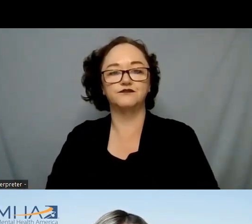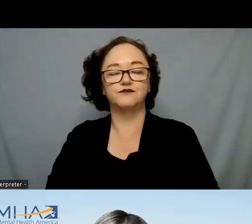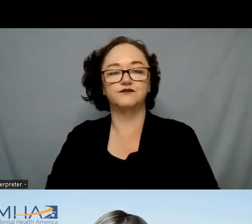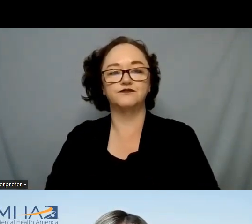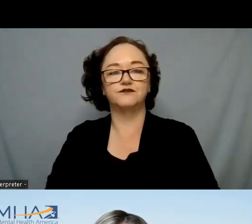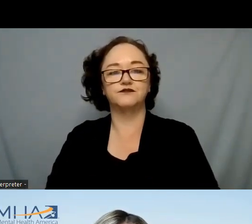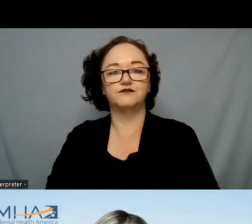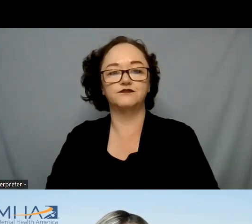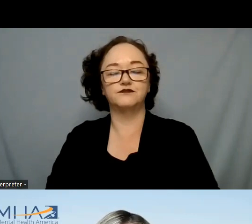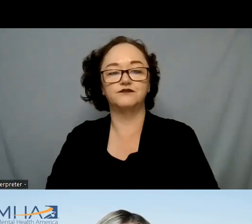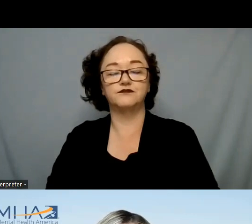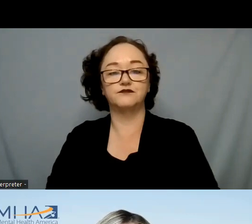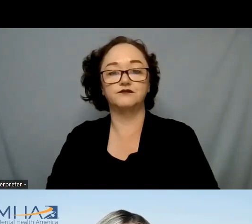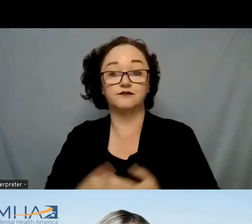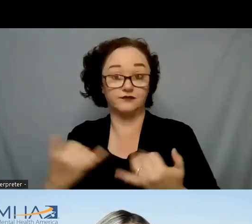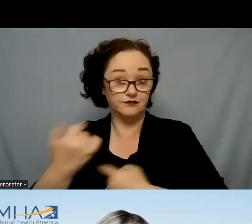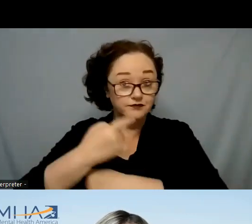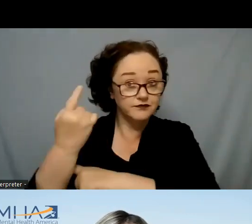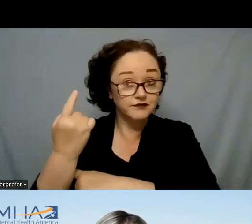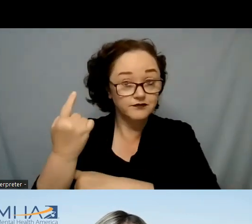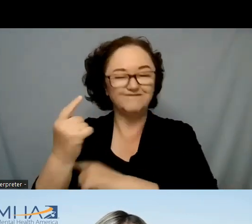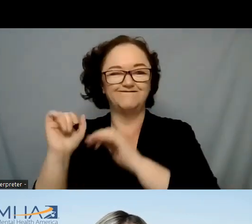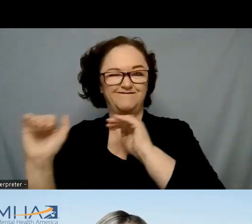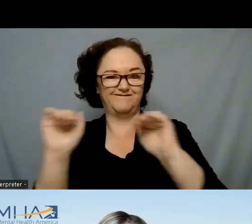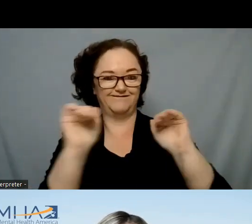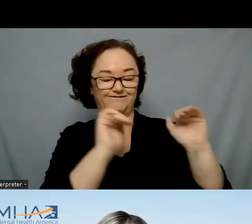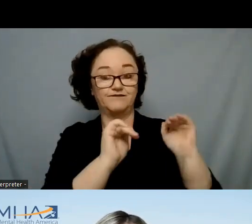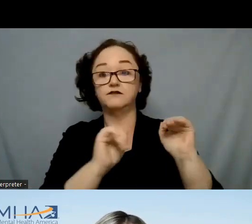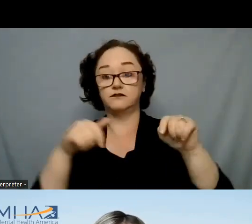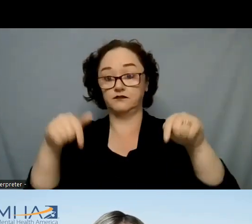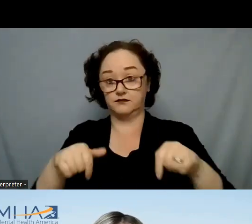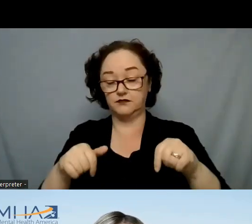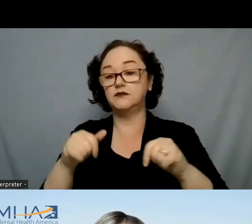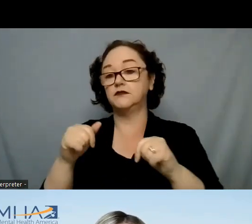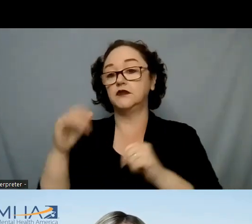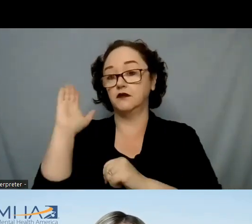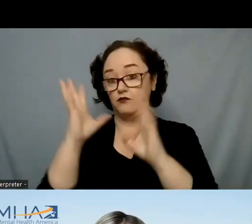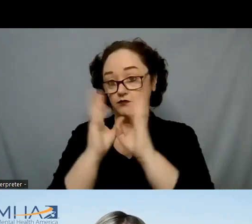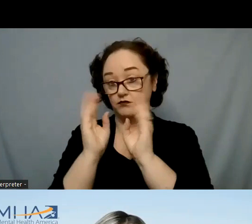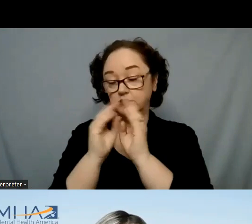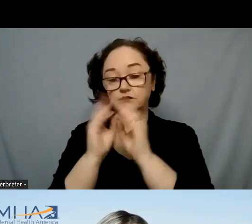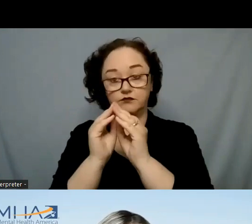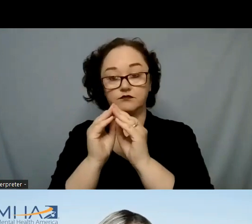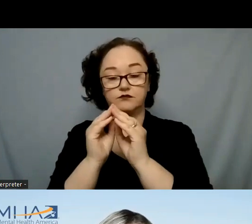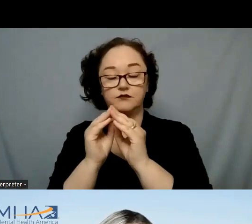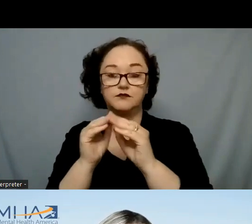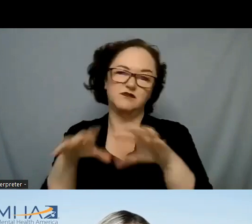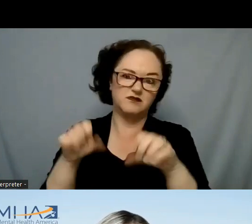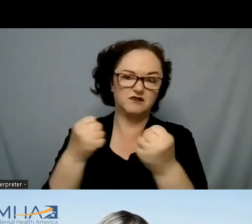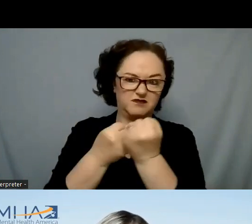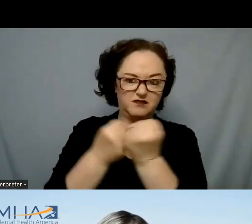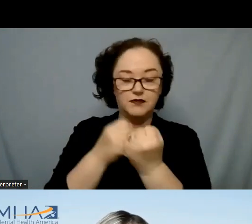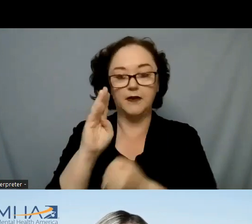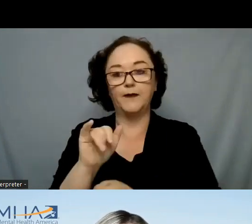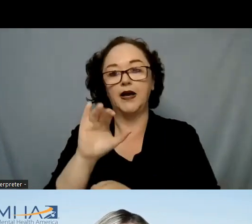For today, we just want to remind everyone that this webinar is hosted, sponsored by SAMHSA, but the